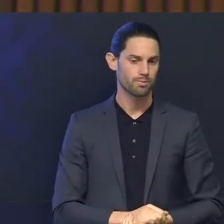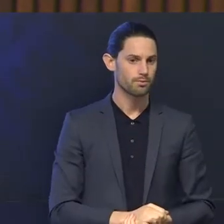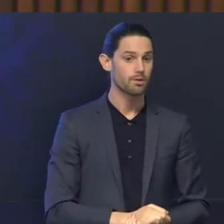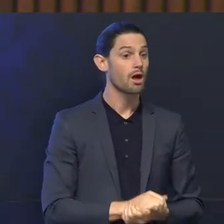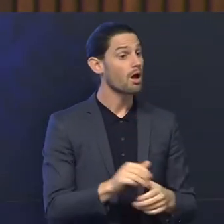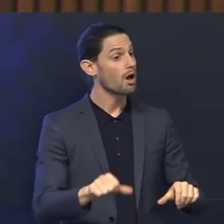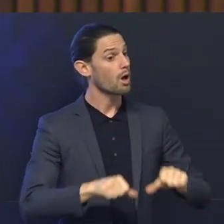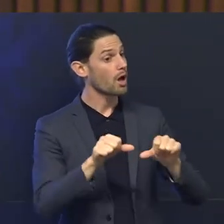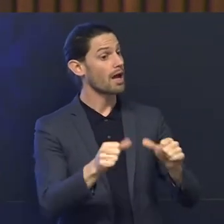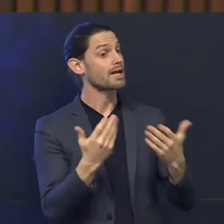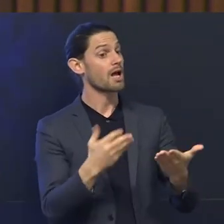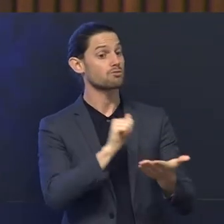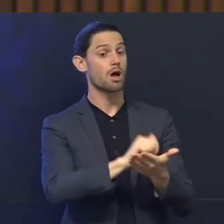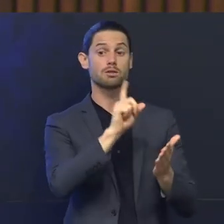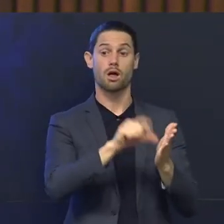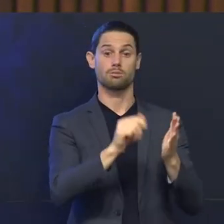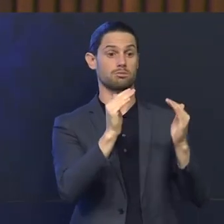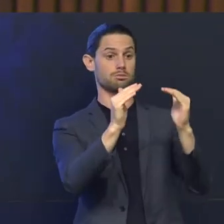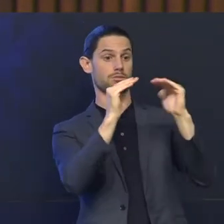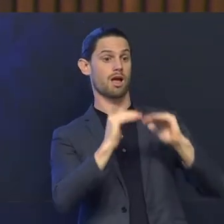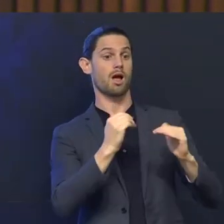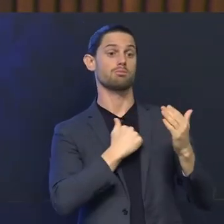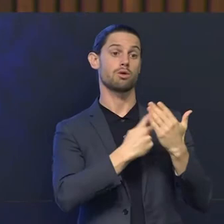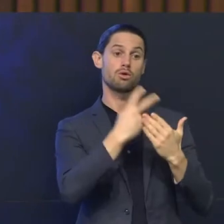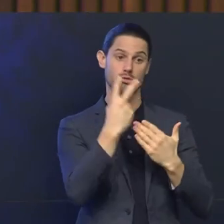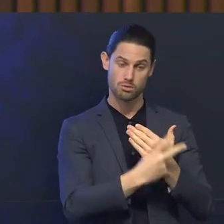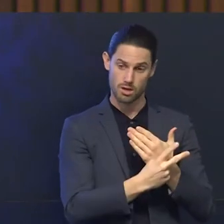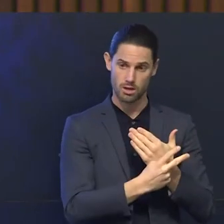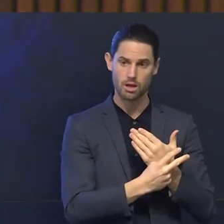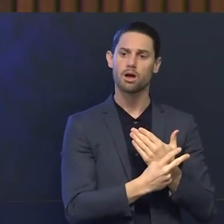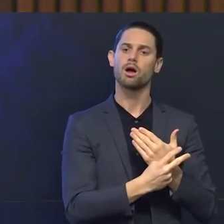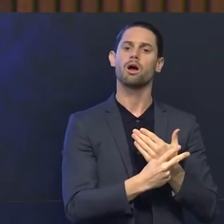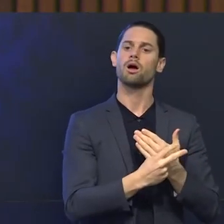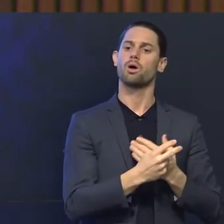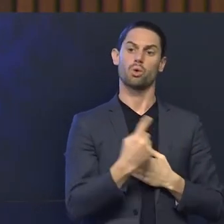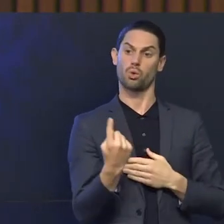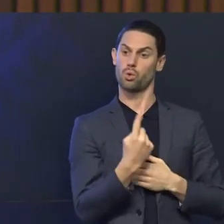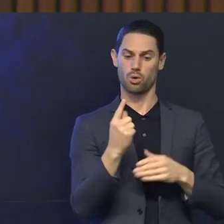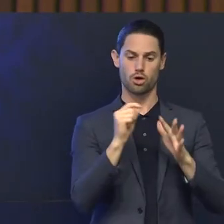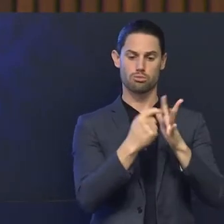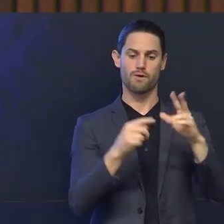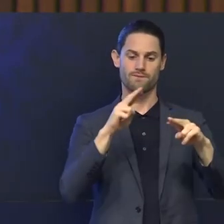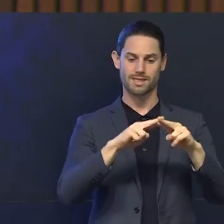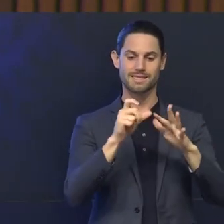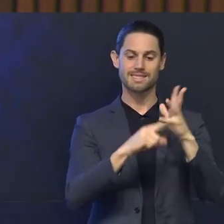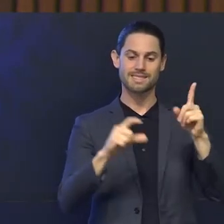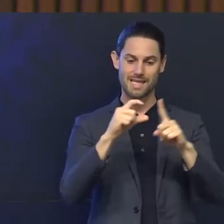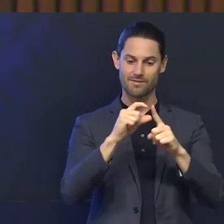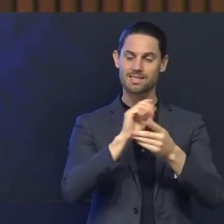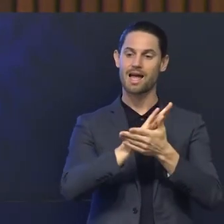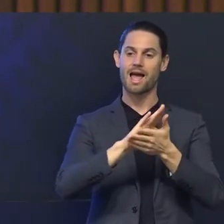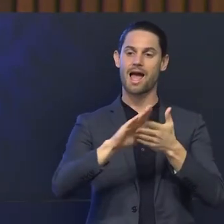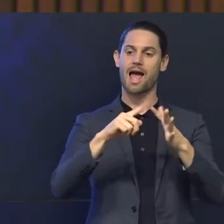move to our next session, which is an address from Professor David Haywood,